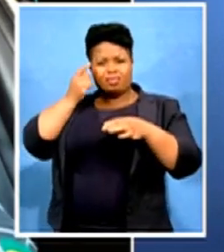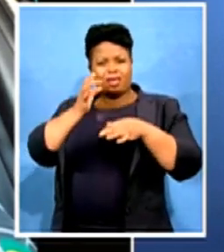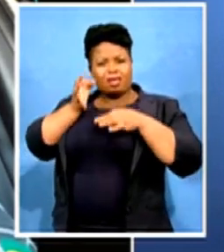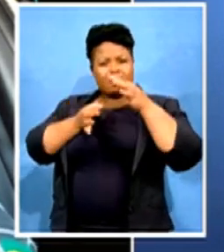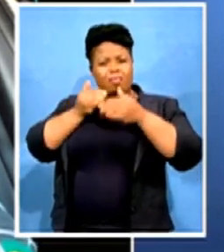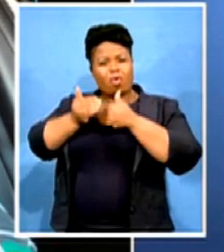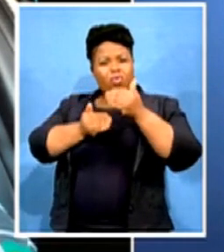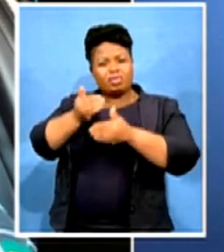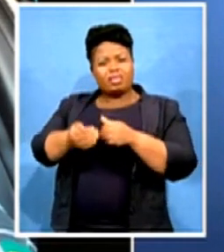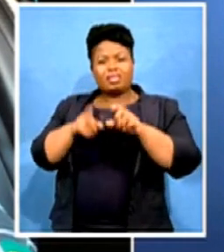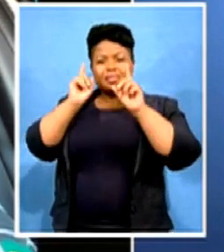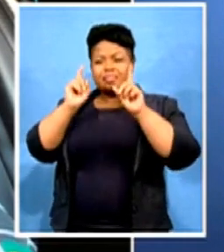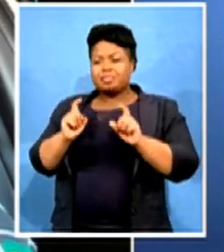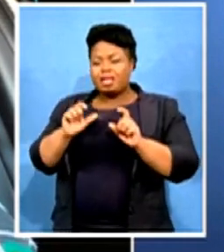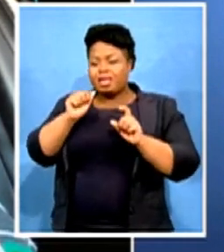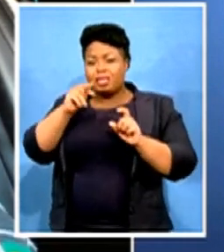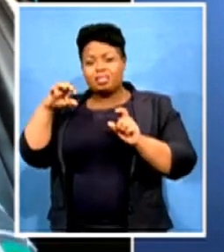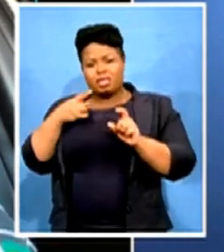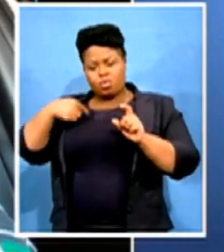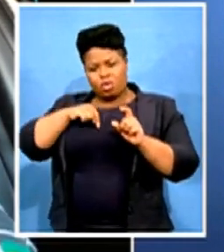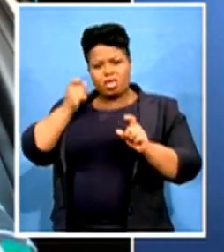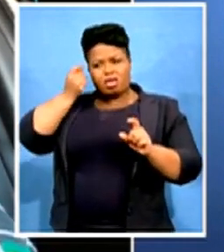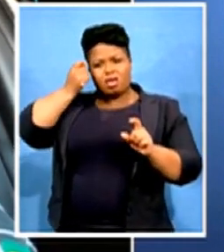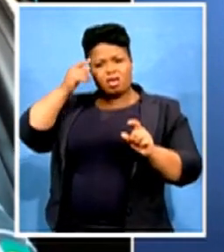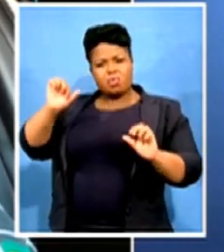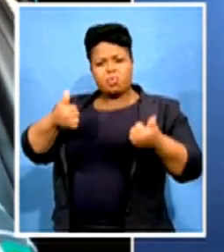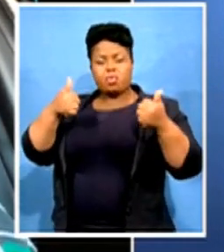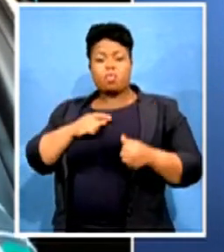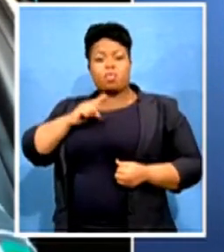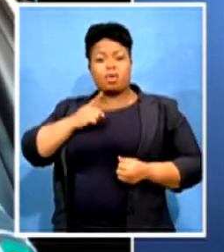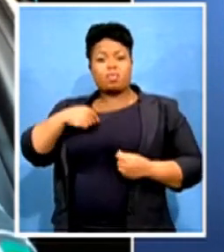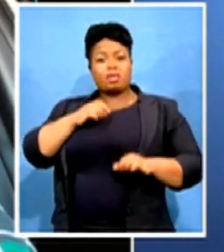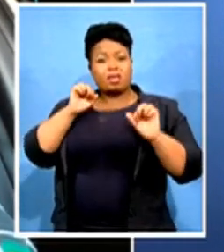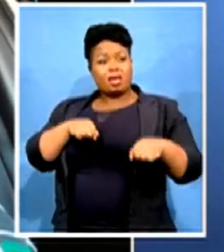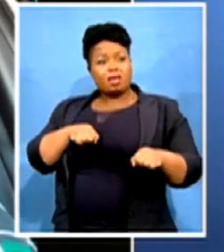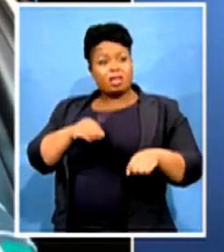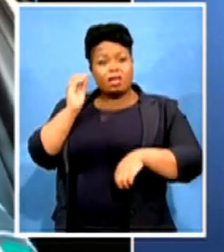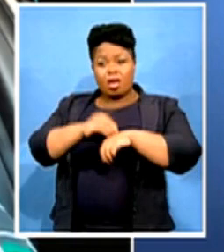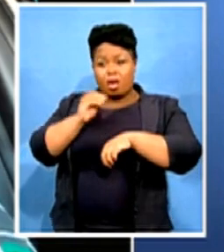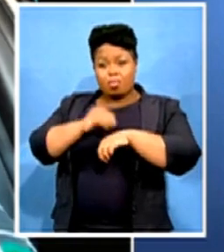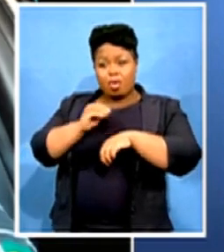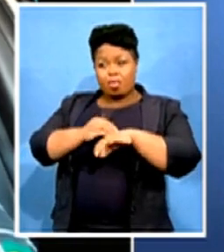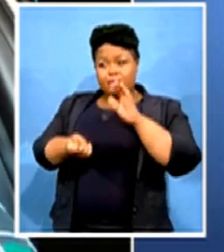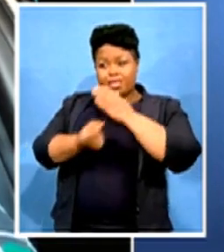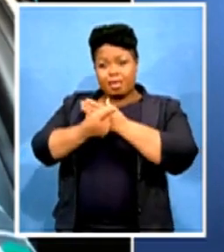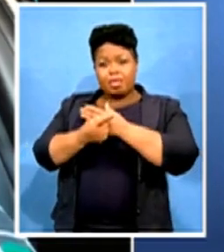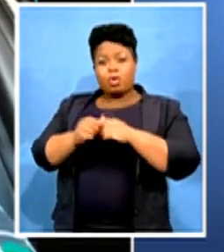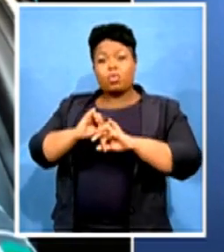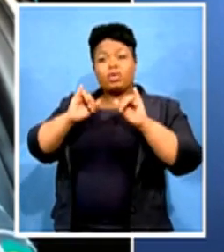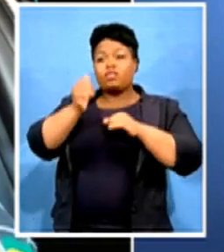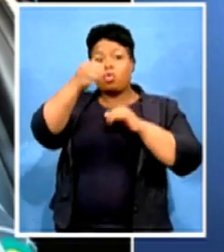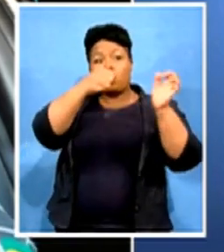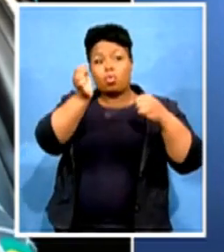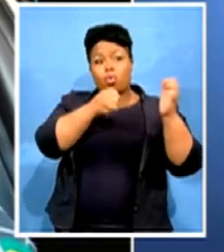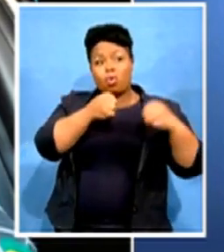whilst agreeing that when there are problems, especially on the deployees, we have to make sure that we rectify.